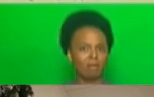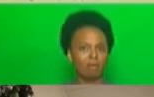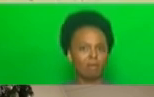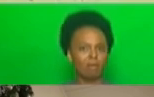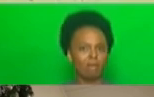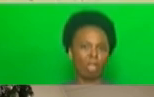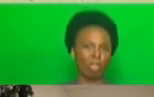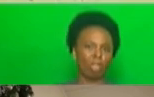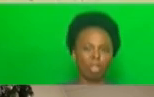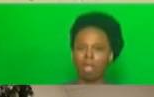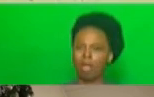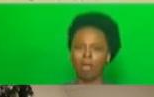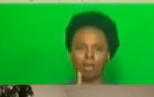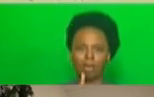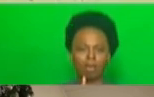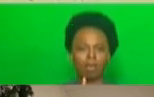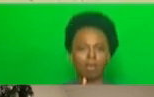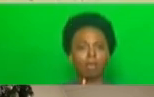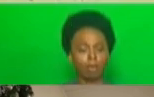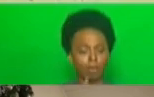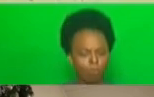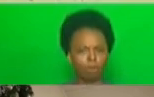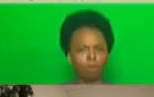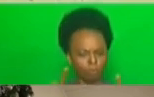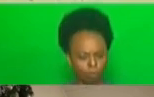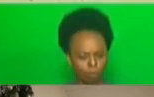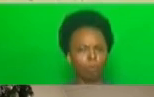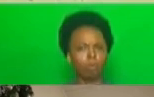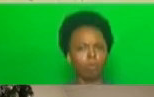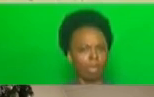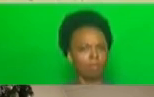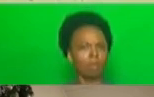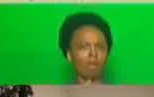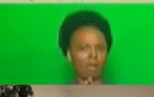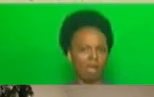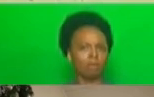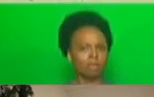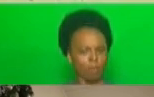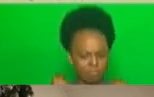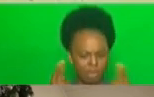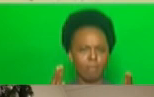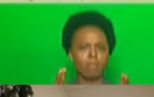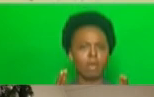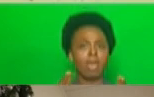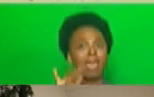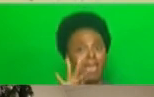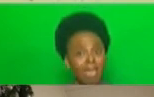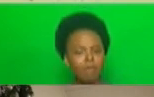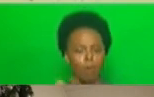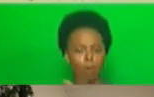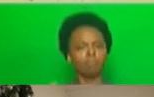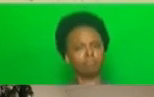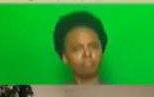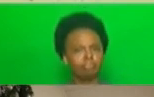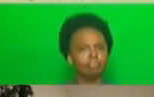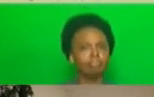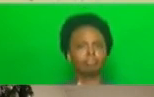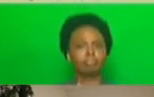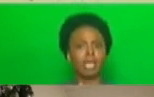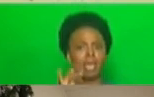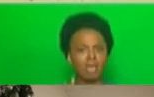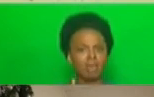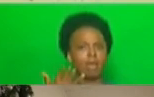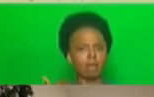helpless and there is much that we can do when we work together. Each one of us needs to be